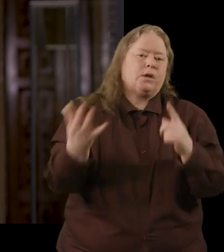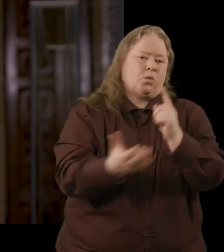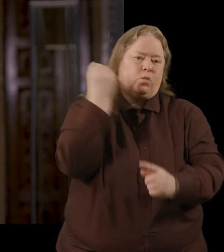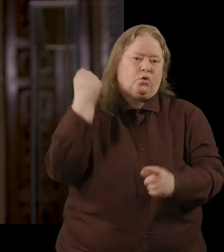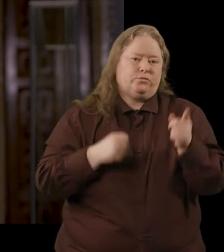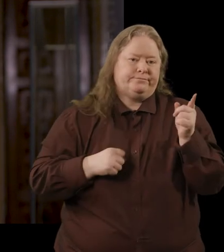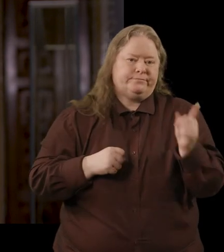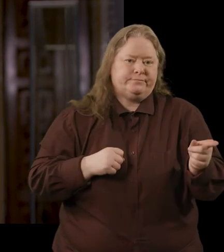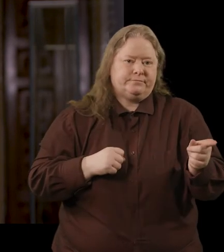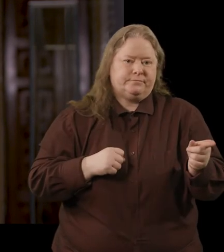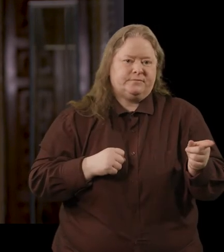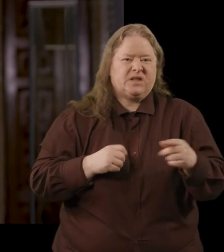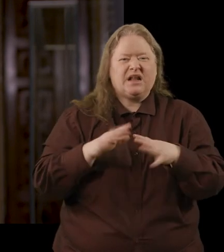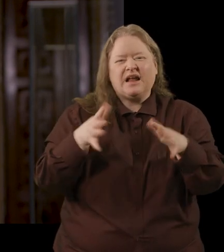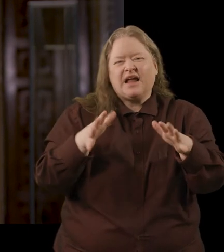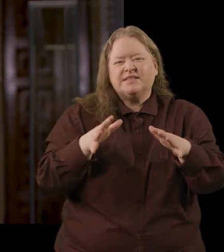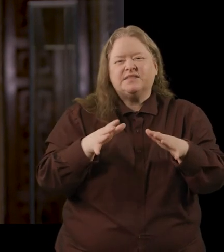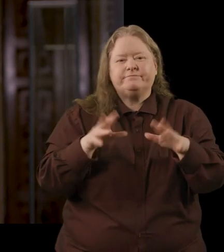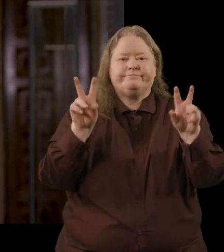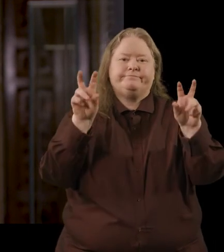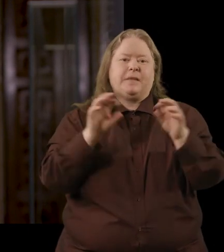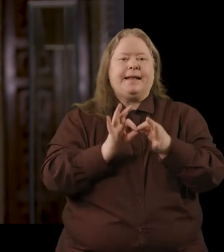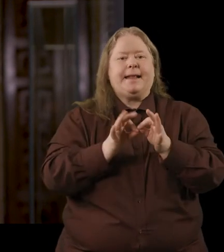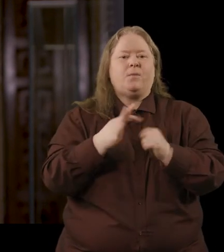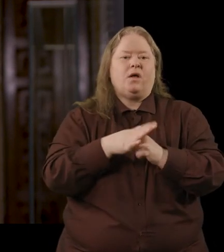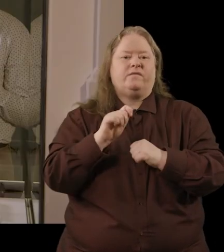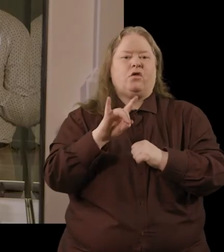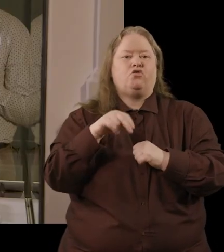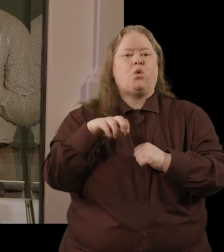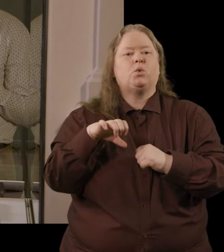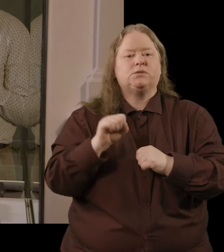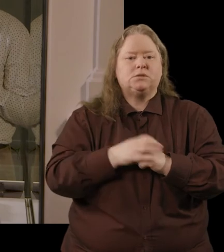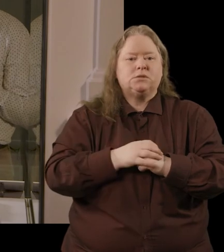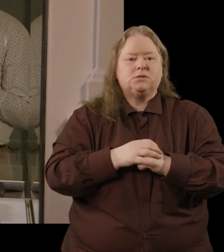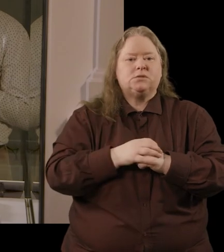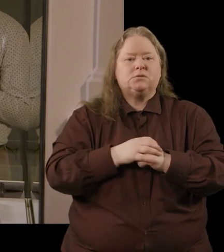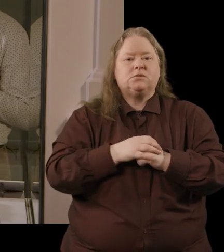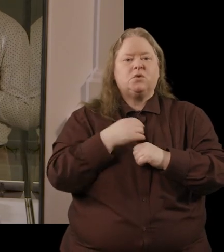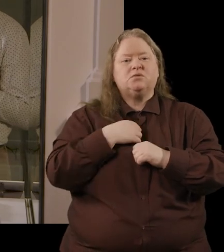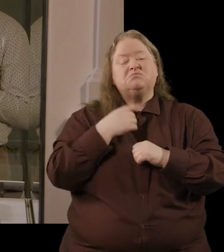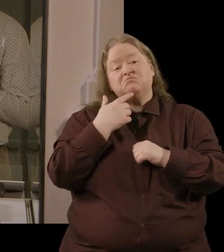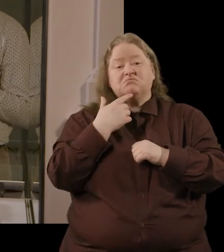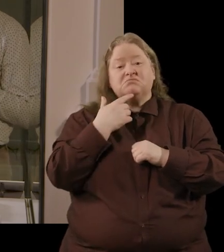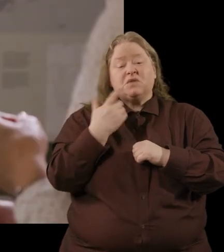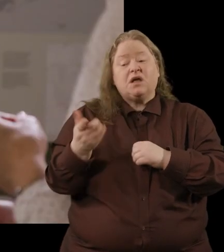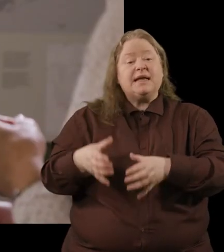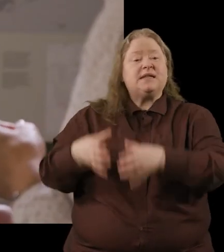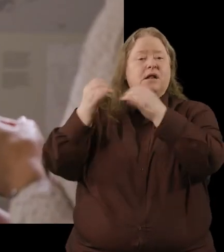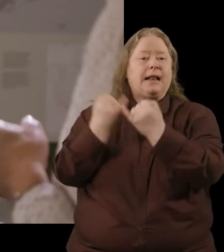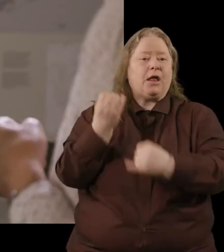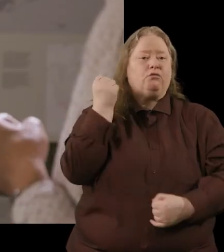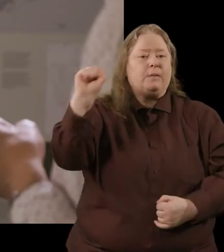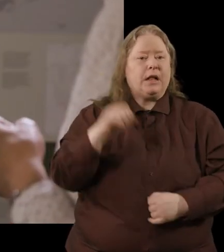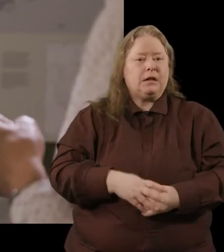dublin won out in a kind of a kind of a game of thrones so i suppose glendalough becomes a rebel it becomes